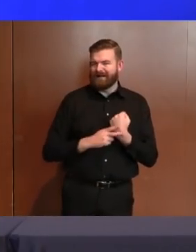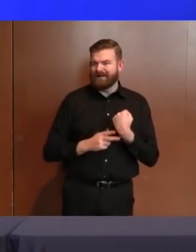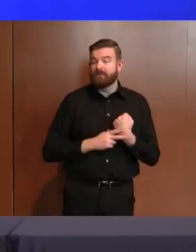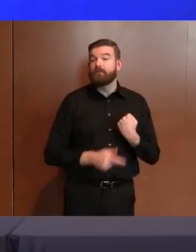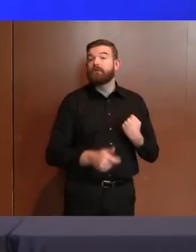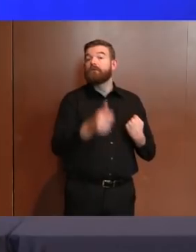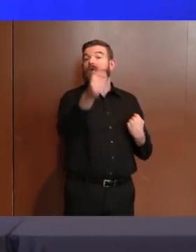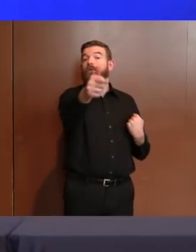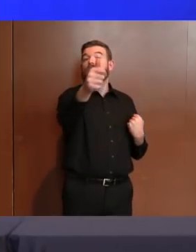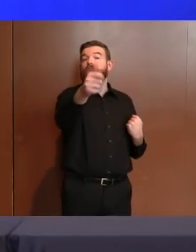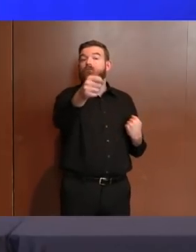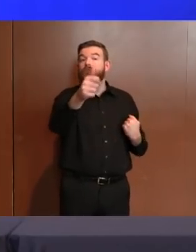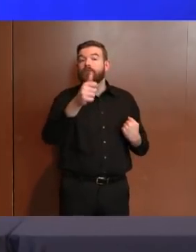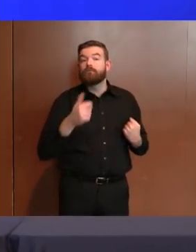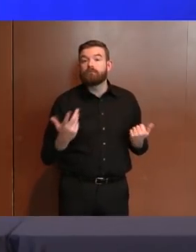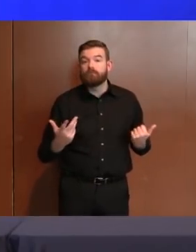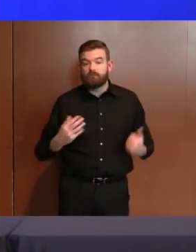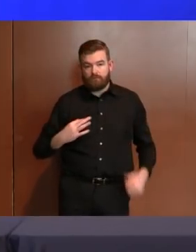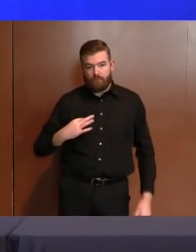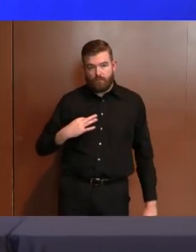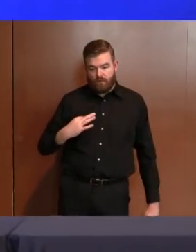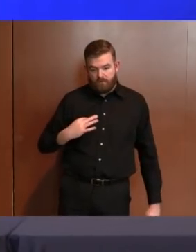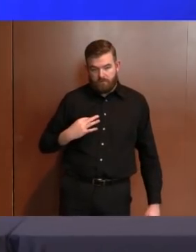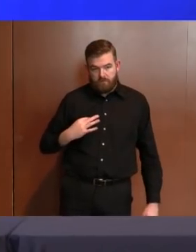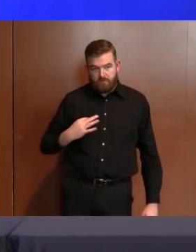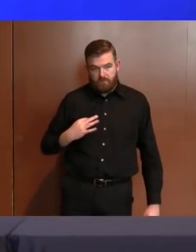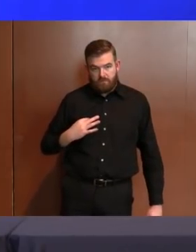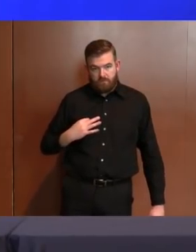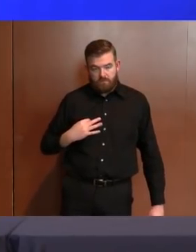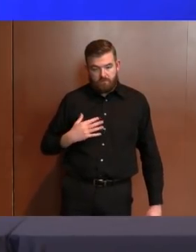please don't compound a challenge that we already have.